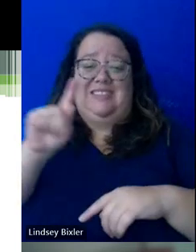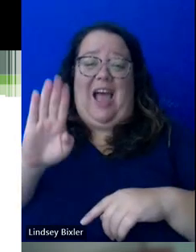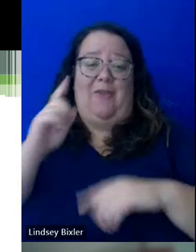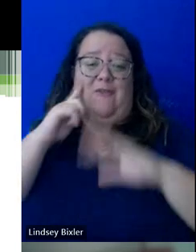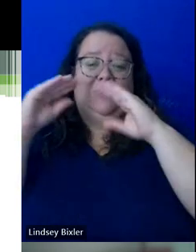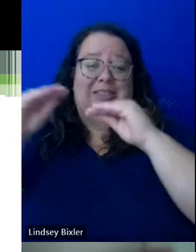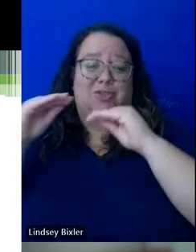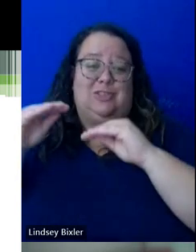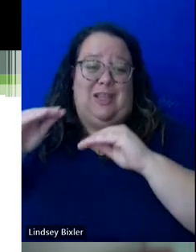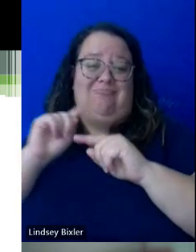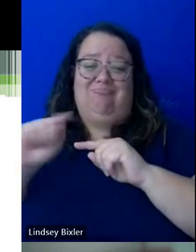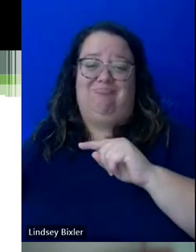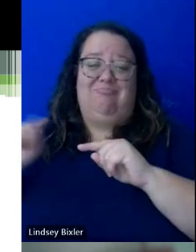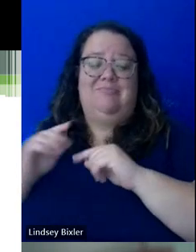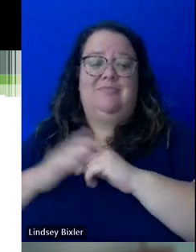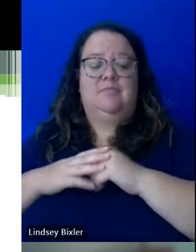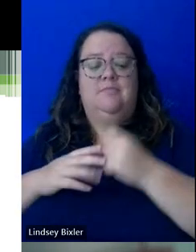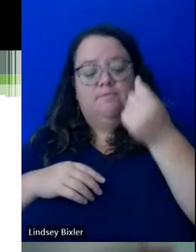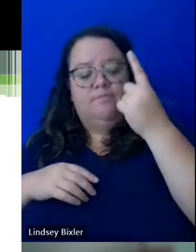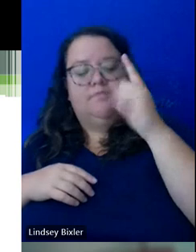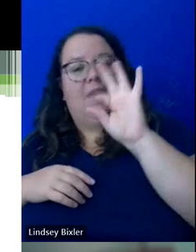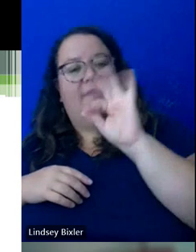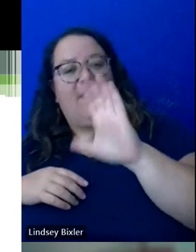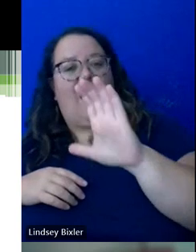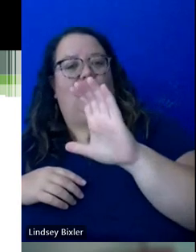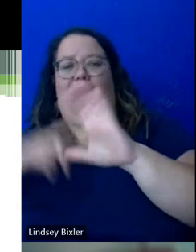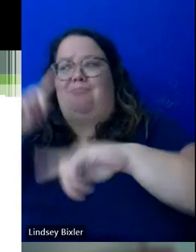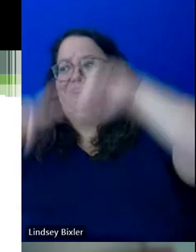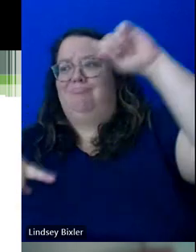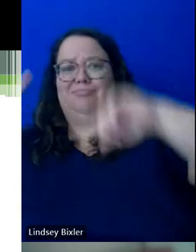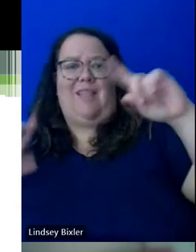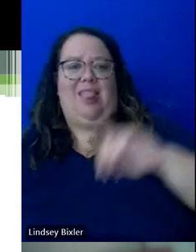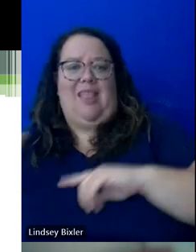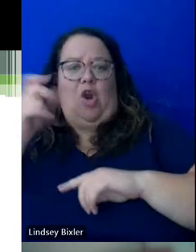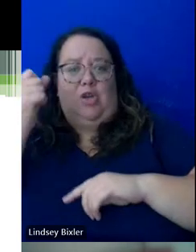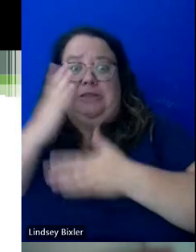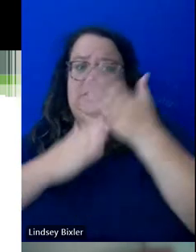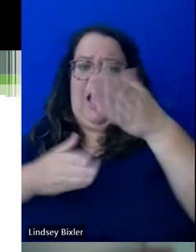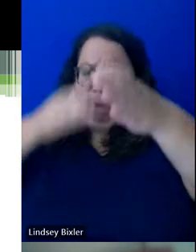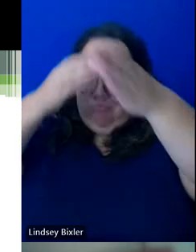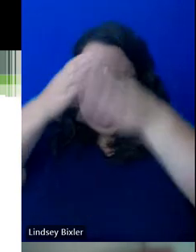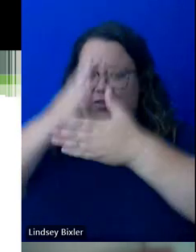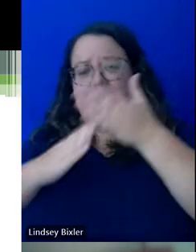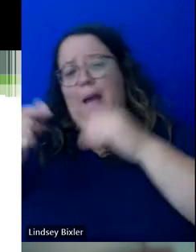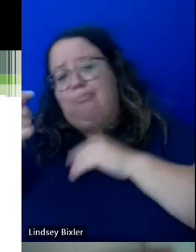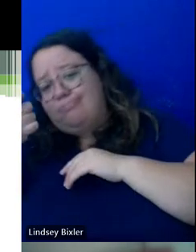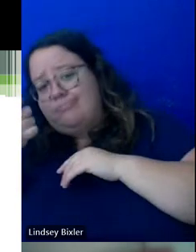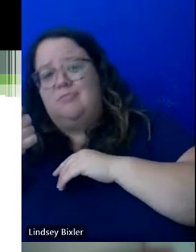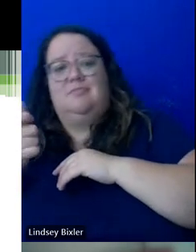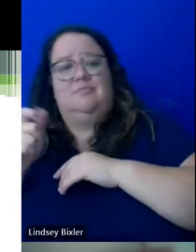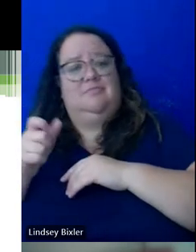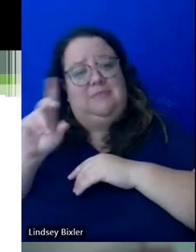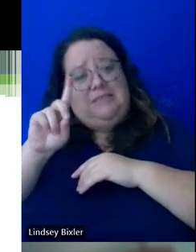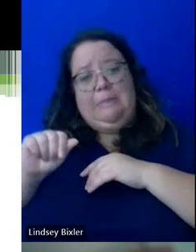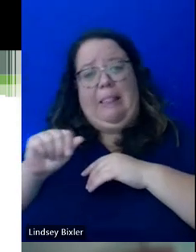so we understand that faculty, it's a, you broad spectrum in terms of their understanding of disability. And again, they're not going to